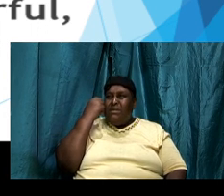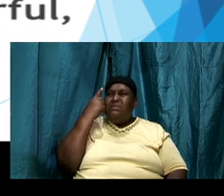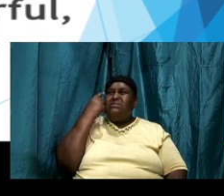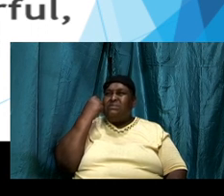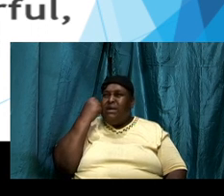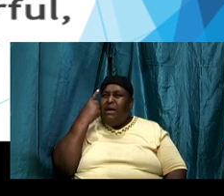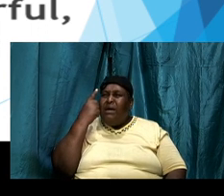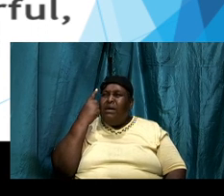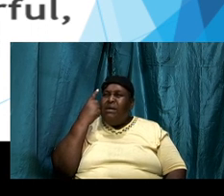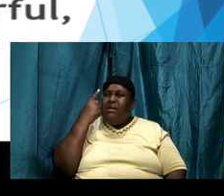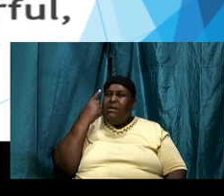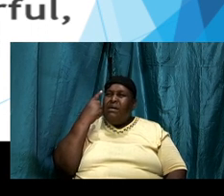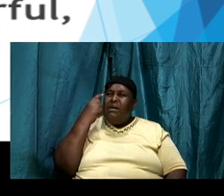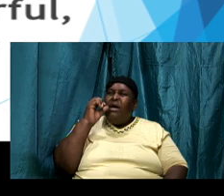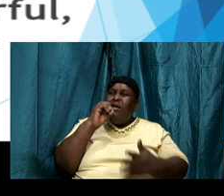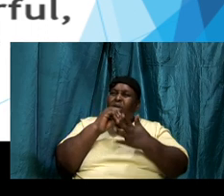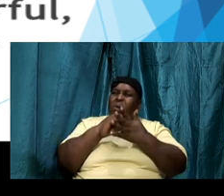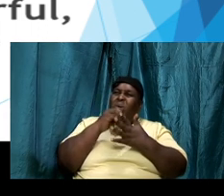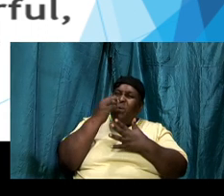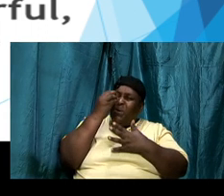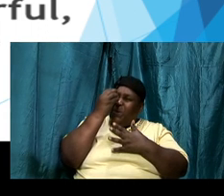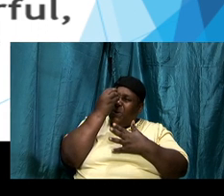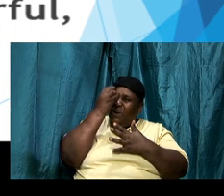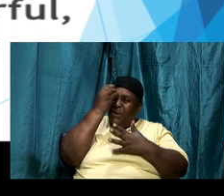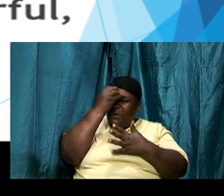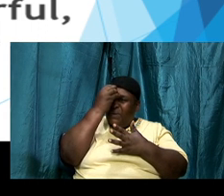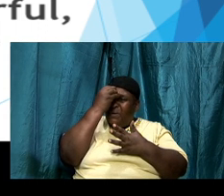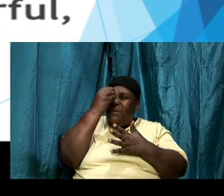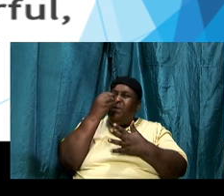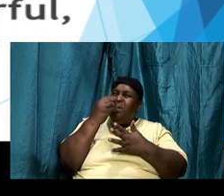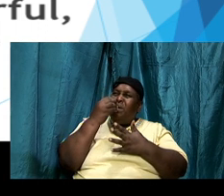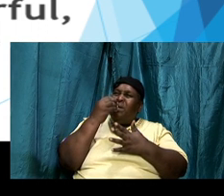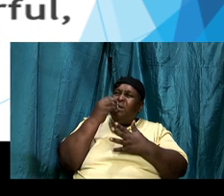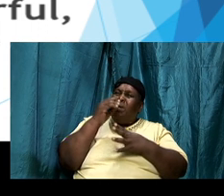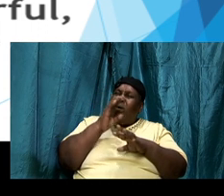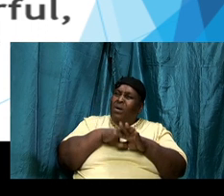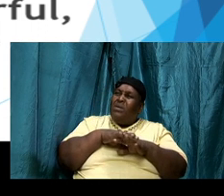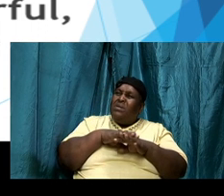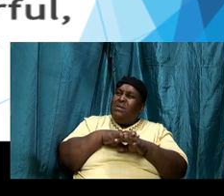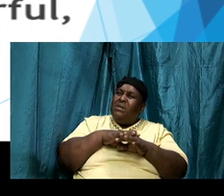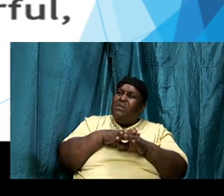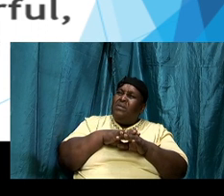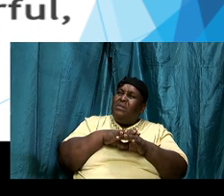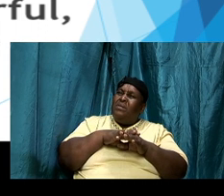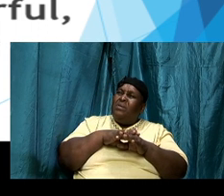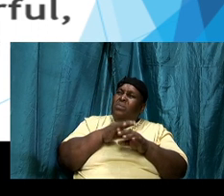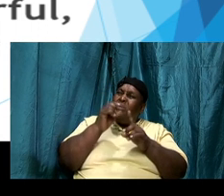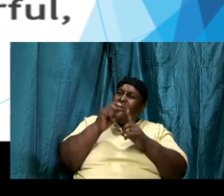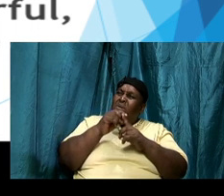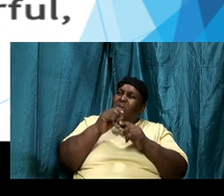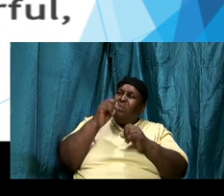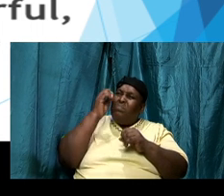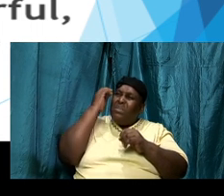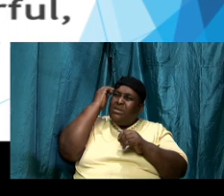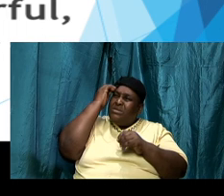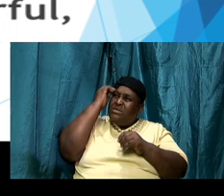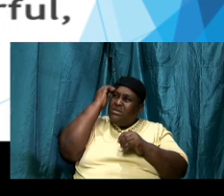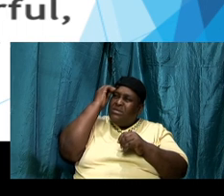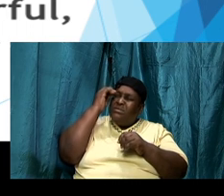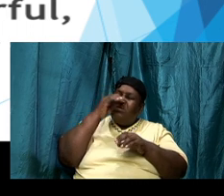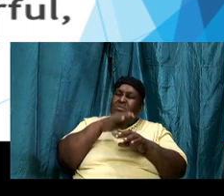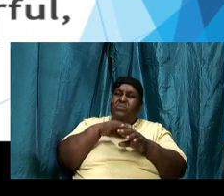that concept of meditating right on the word of God if we